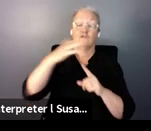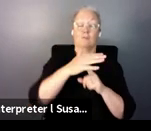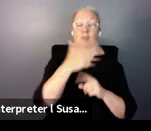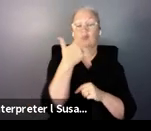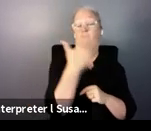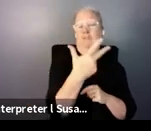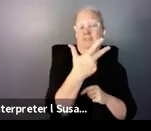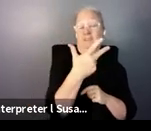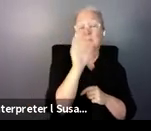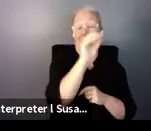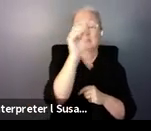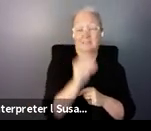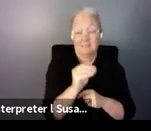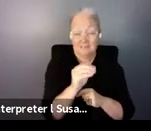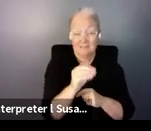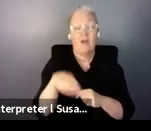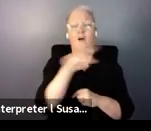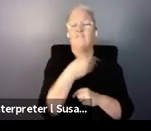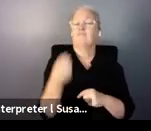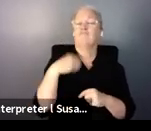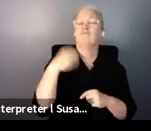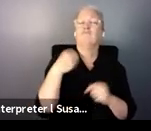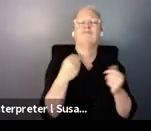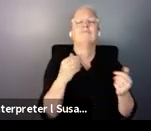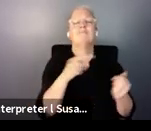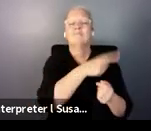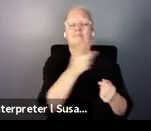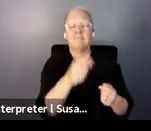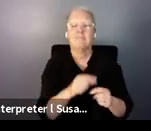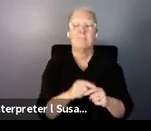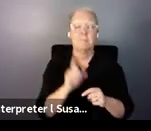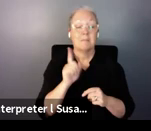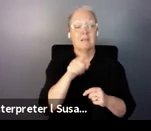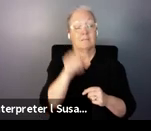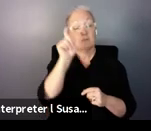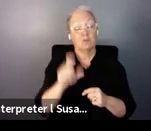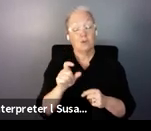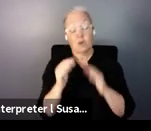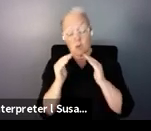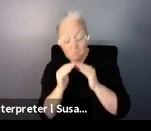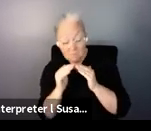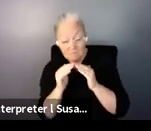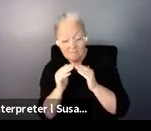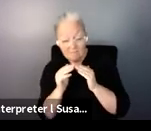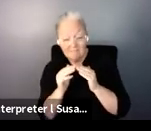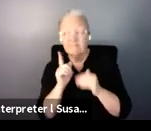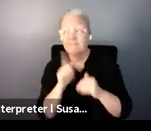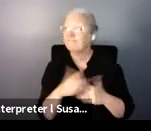person with physical disabilities, with high support needs, staying at home, not doing much,